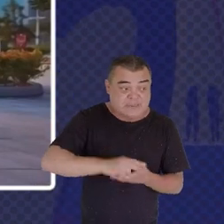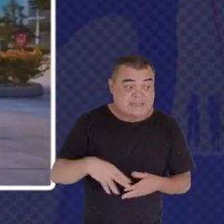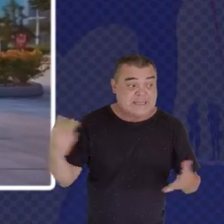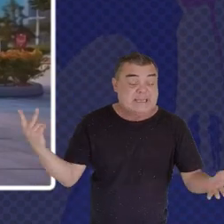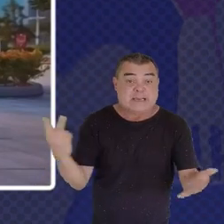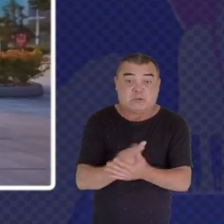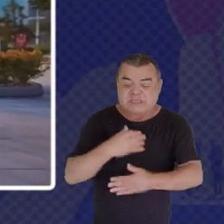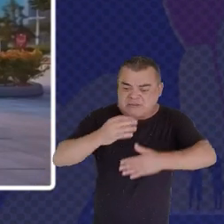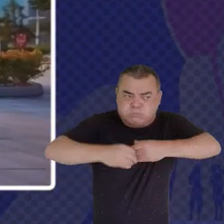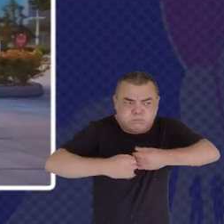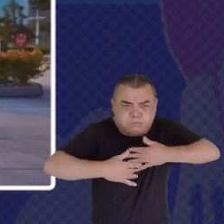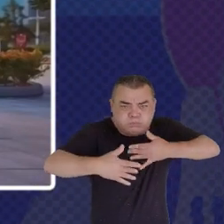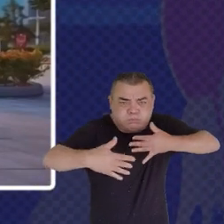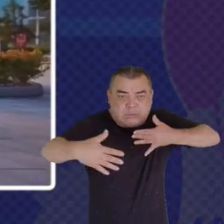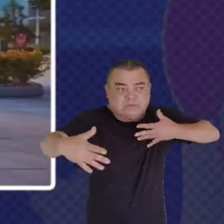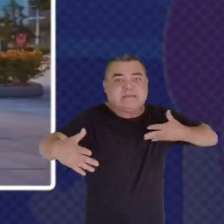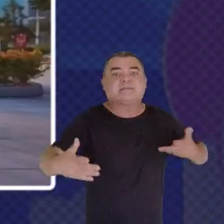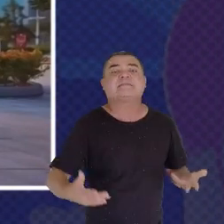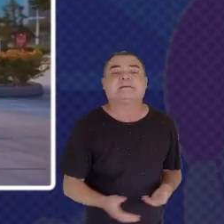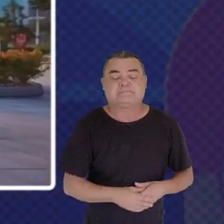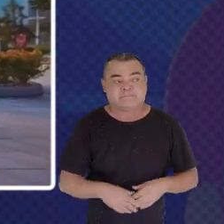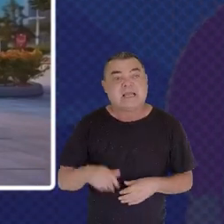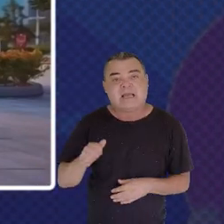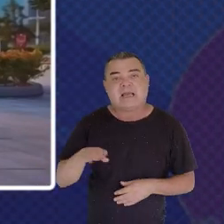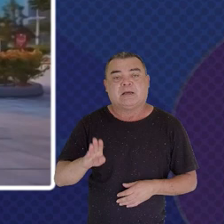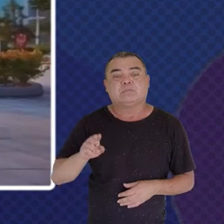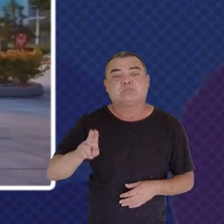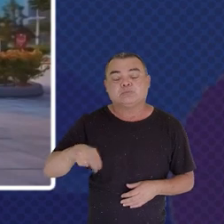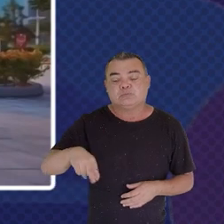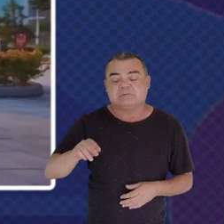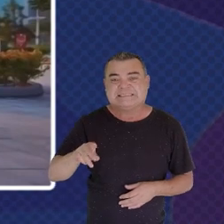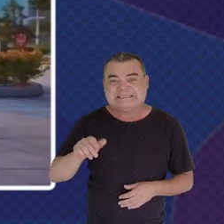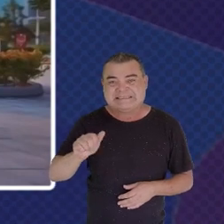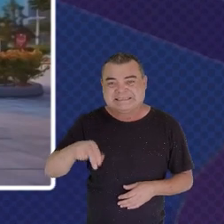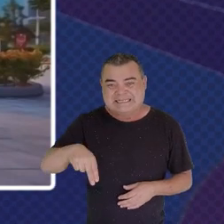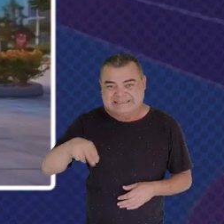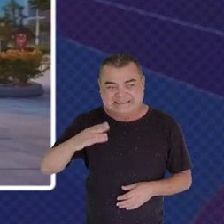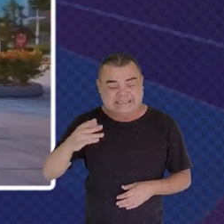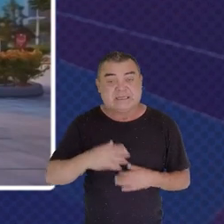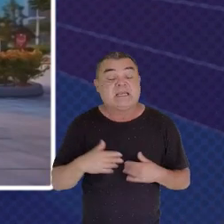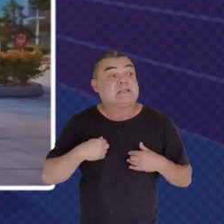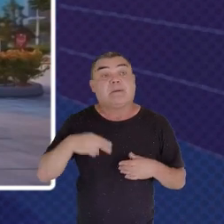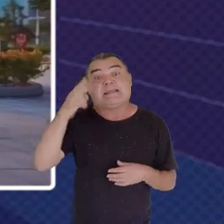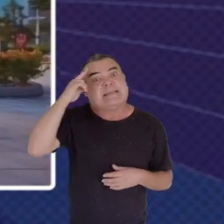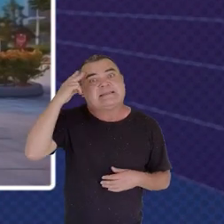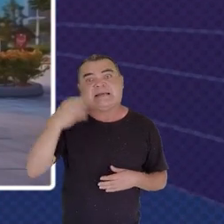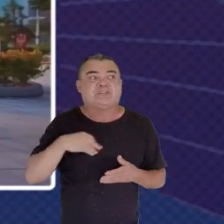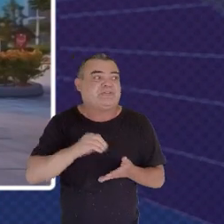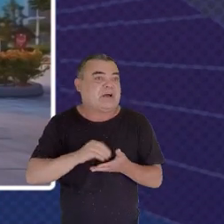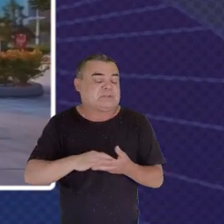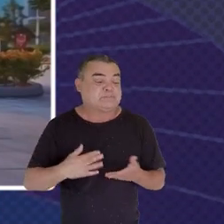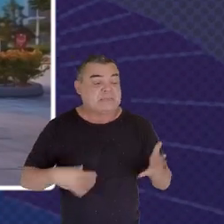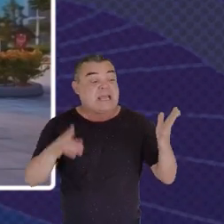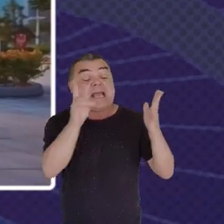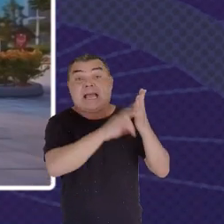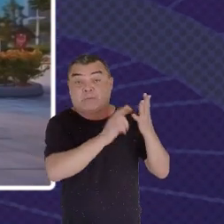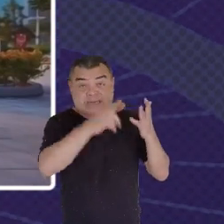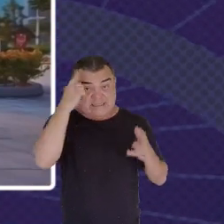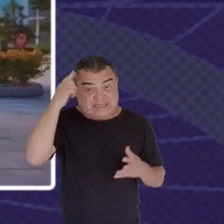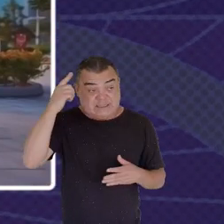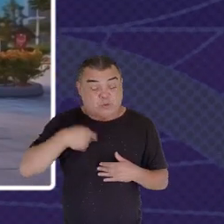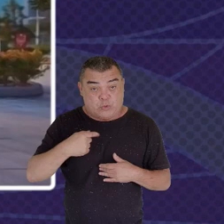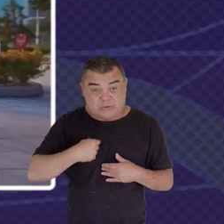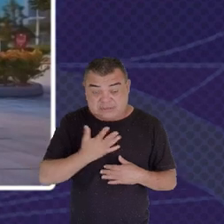Adhere To a scarcity mindset The fourth idea That I wanted to go on To talk about Is the importance Of